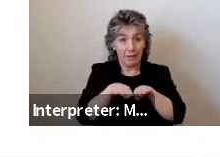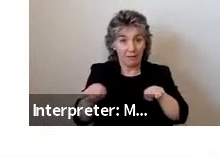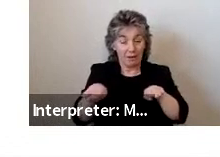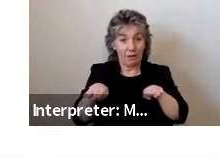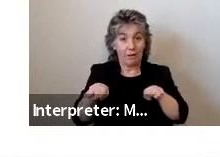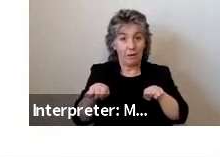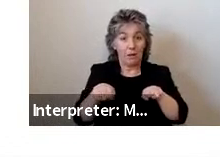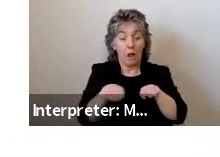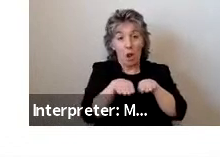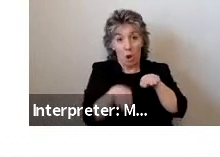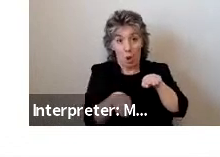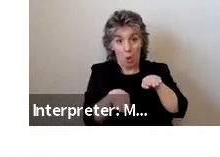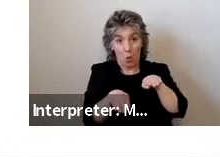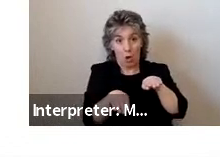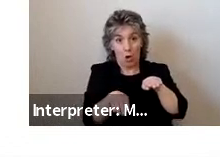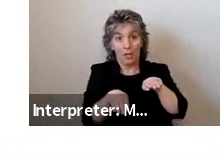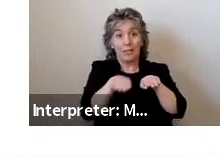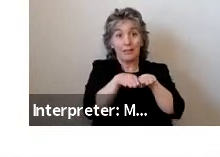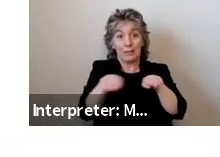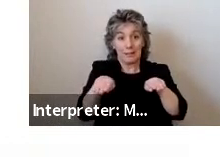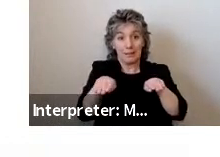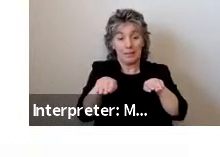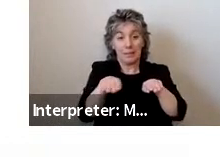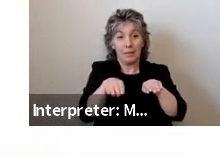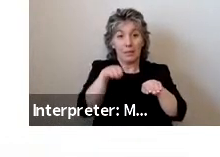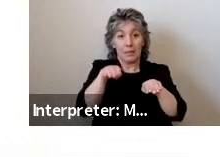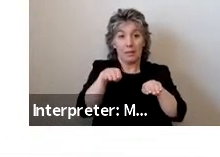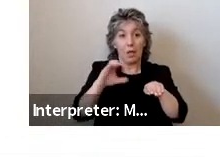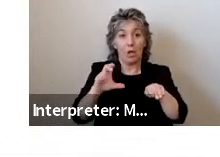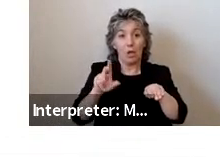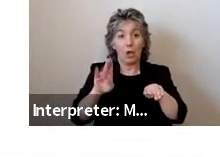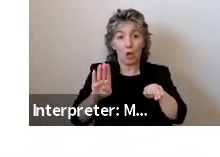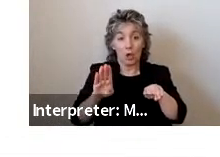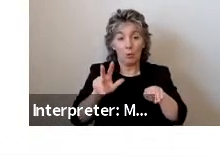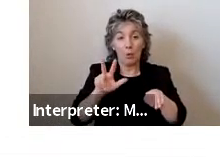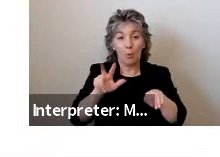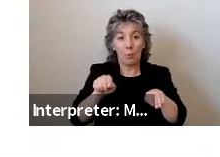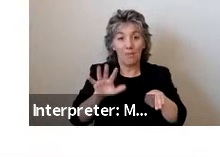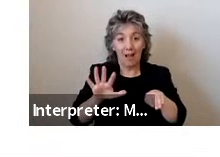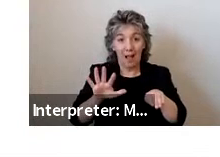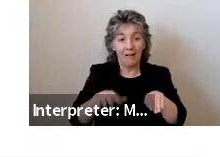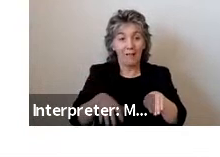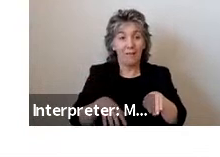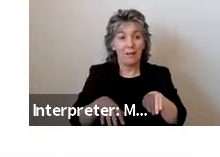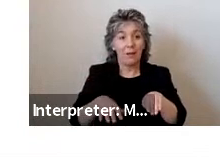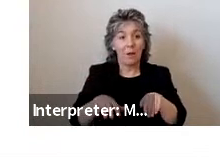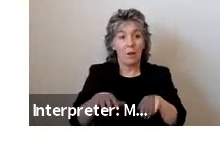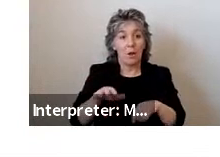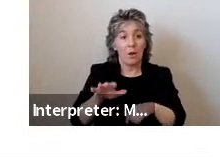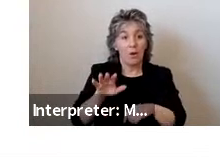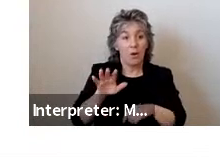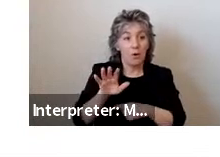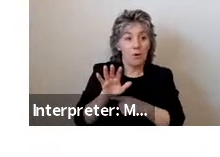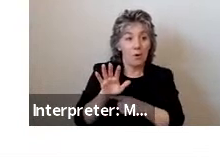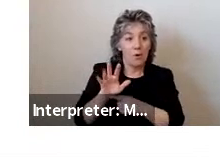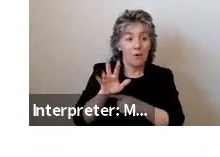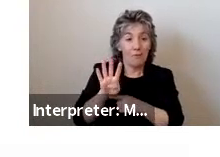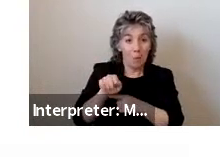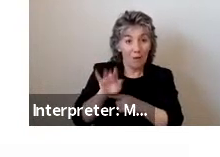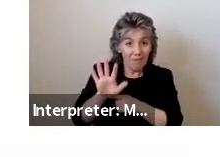a 3.3-inch curb, a 4.5-inch curb, a 6-inch curb, and an 8-inch curb.